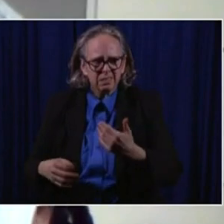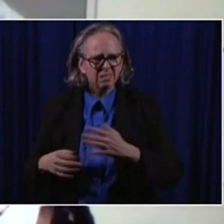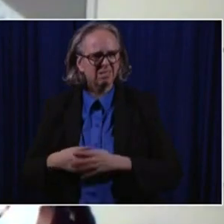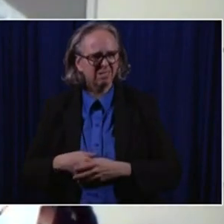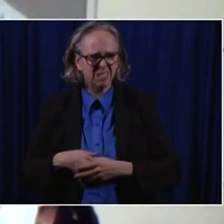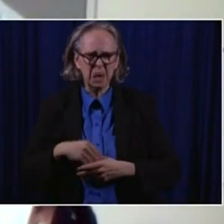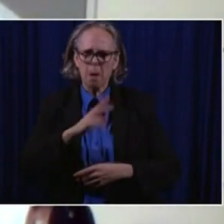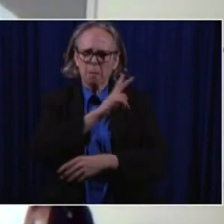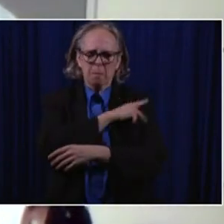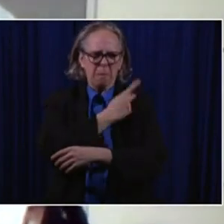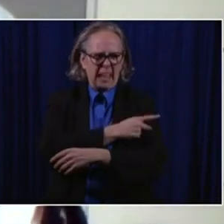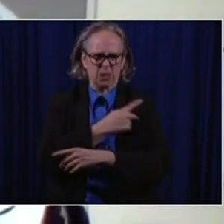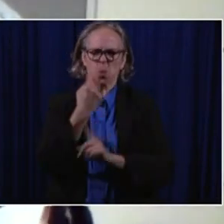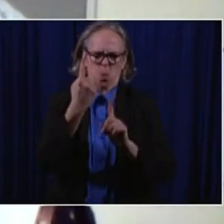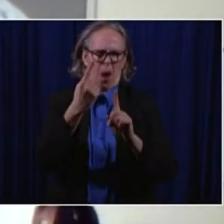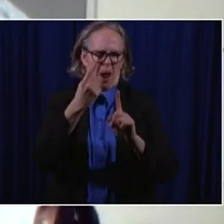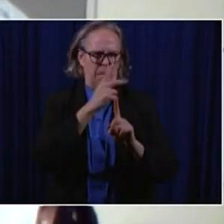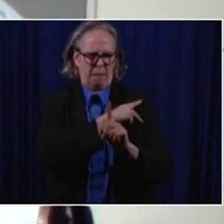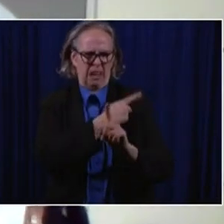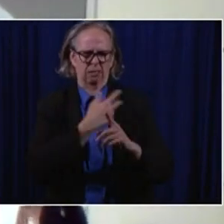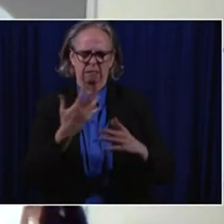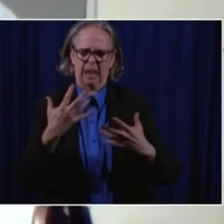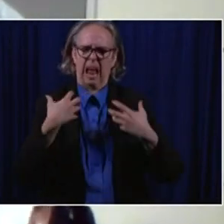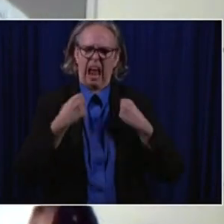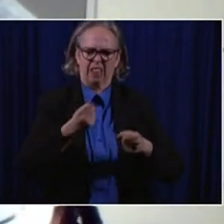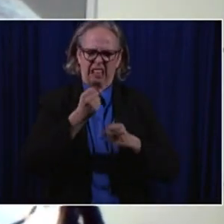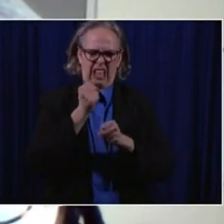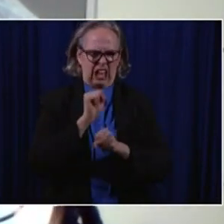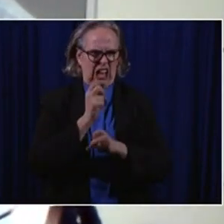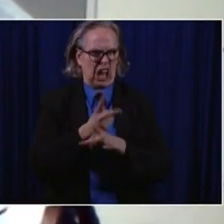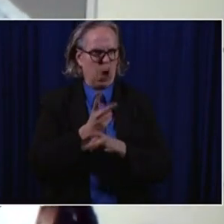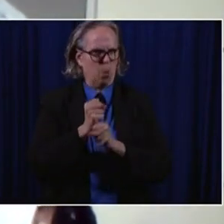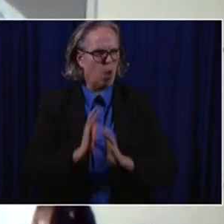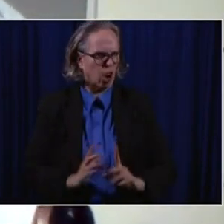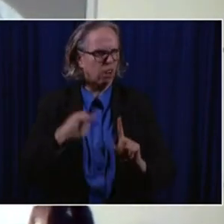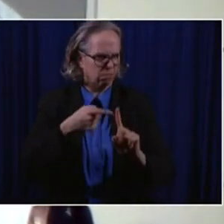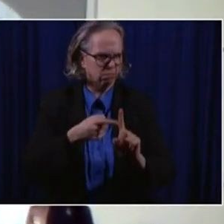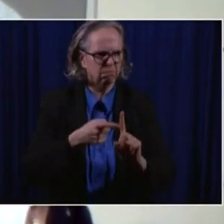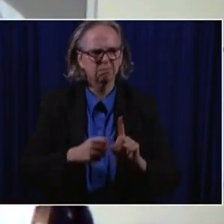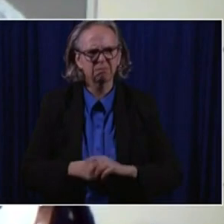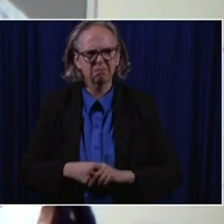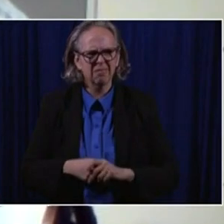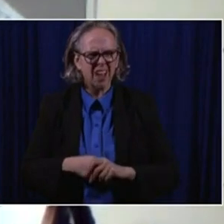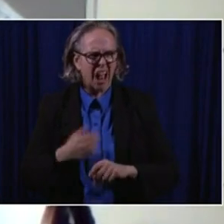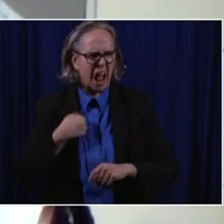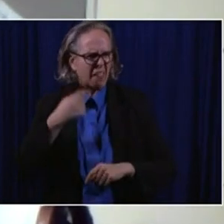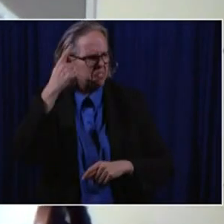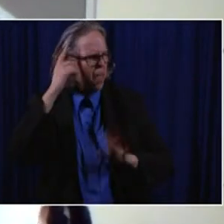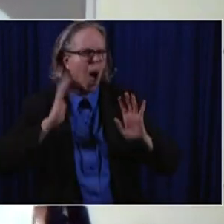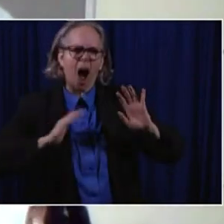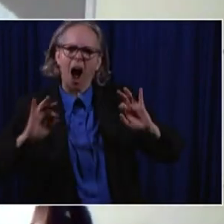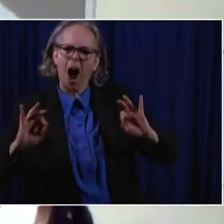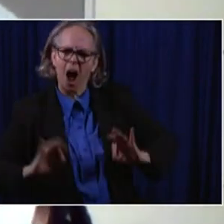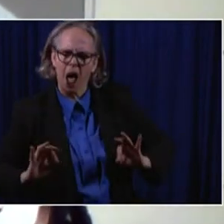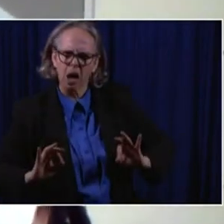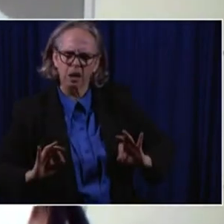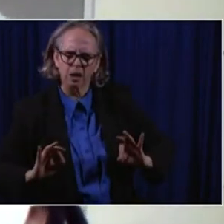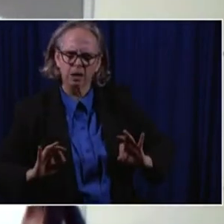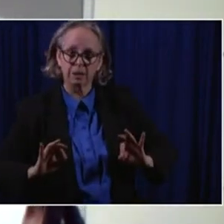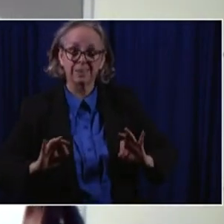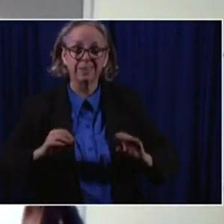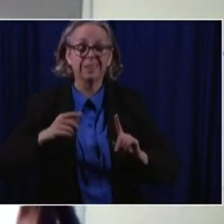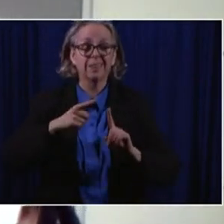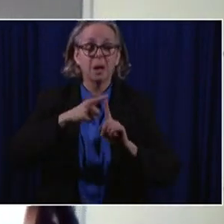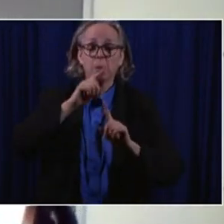medical professional, uh, who said, I, I just didn't think it was that serious. I just didn't think it was that serious. And he ended up passing.